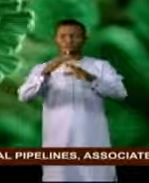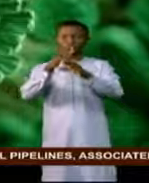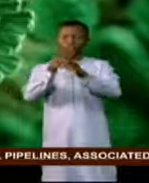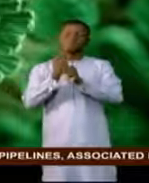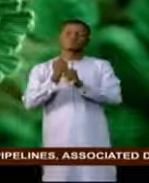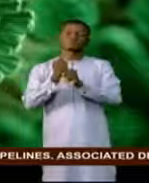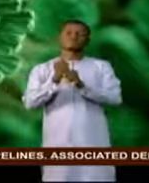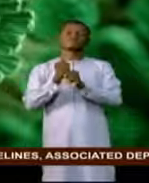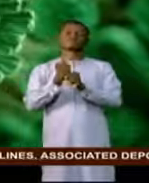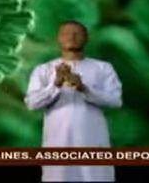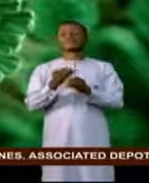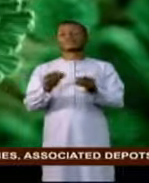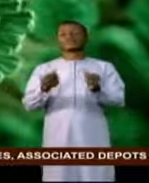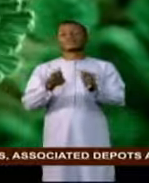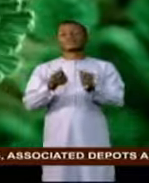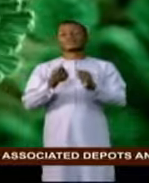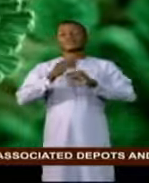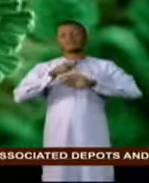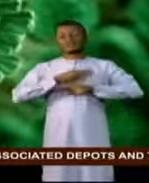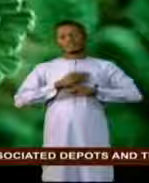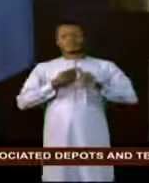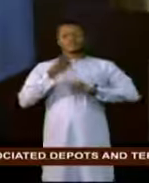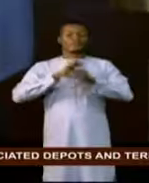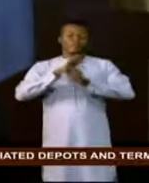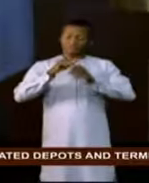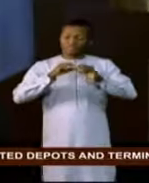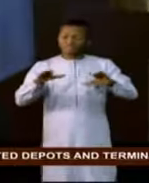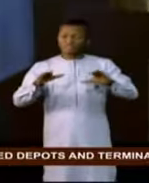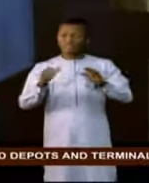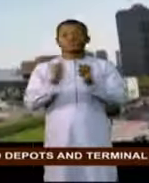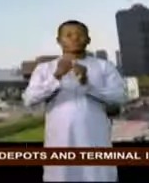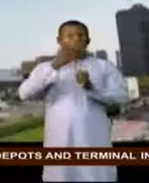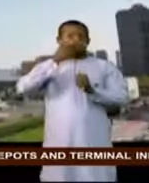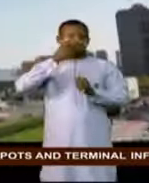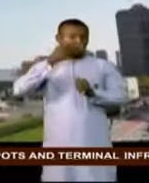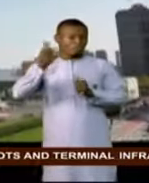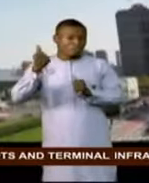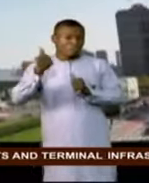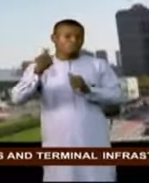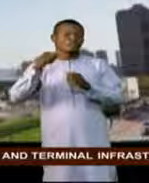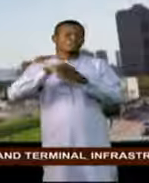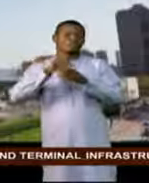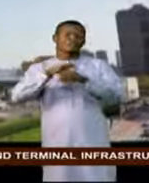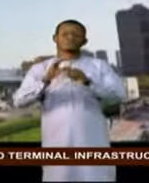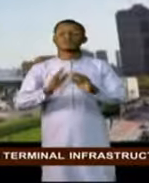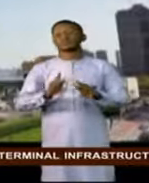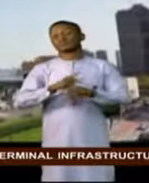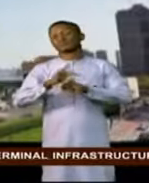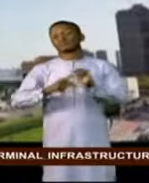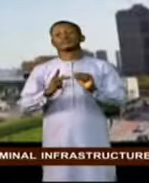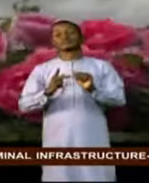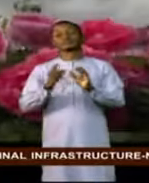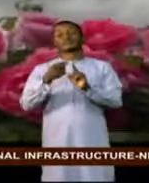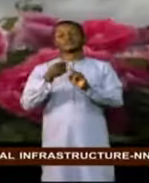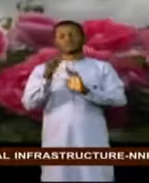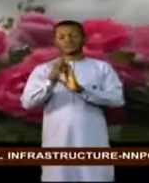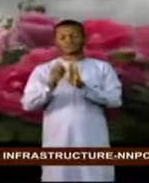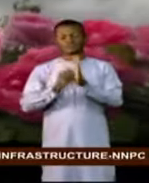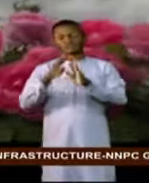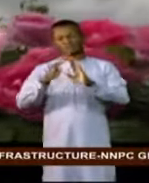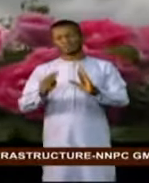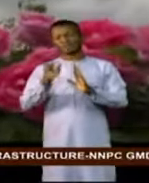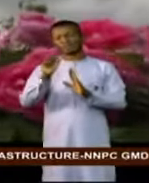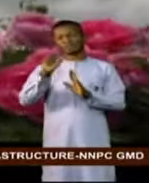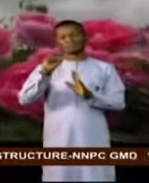COVID-19 and better future for all on a safe and healthy planet. From the State House, Adam